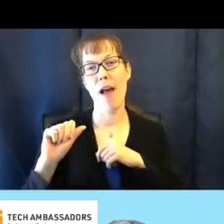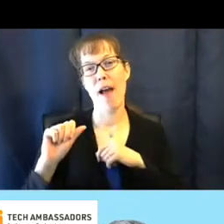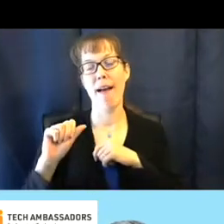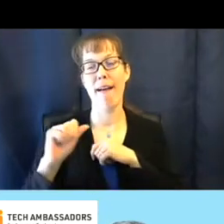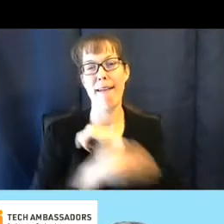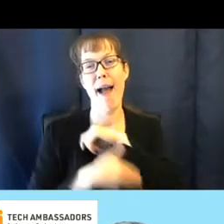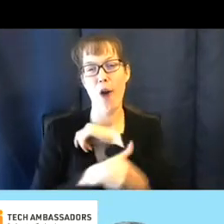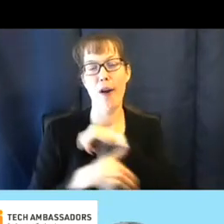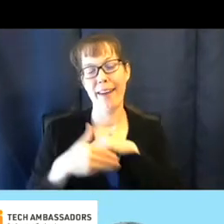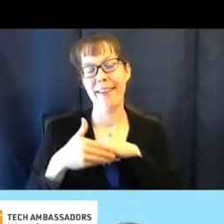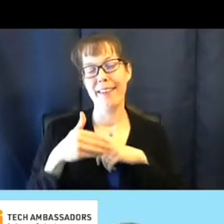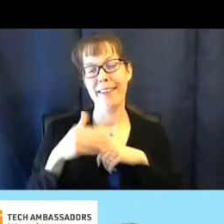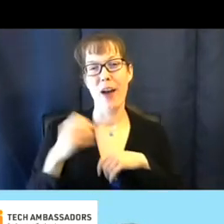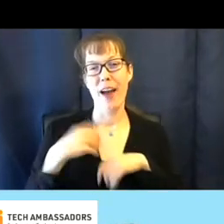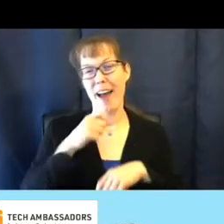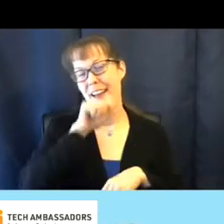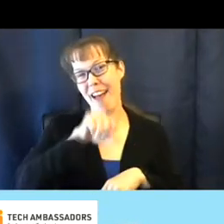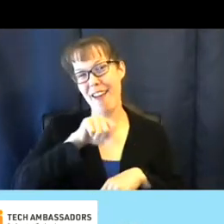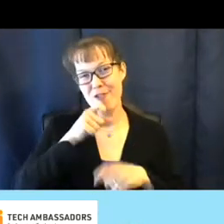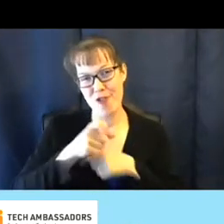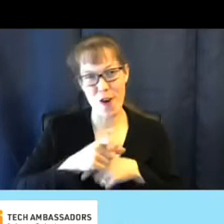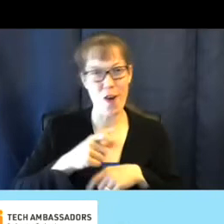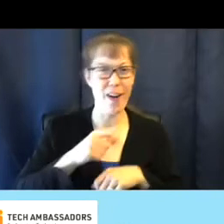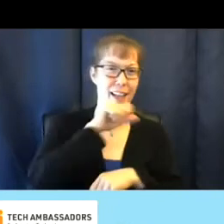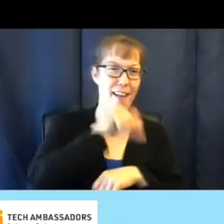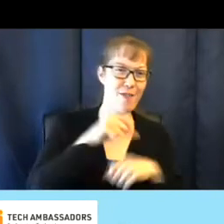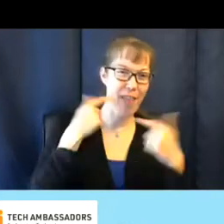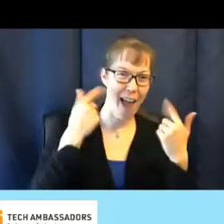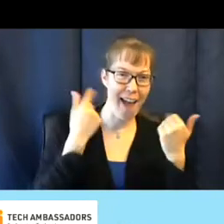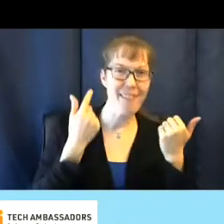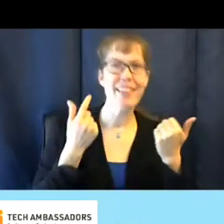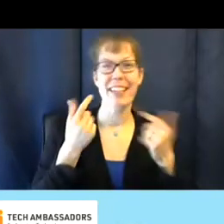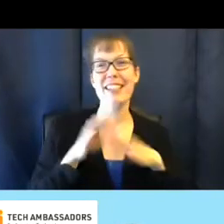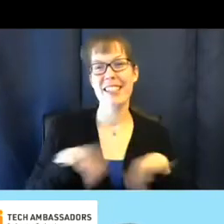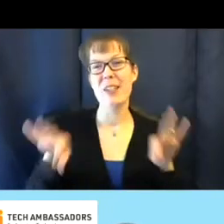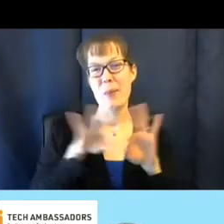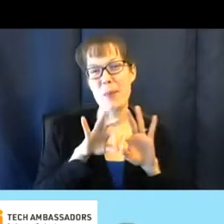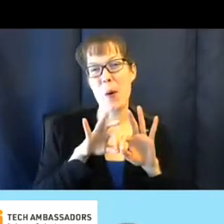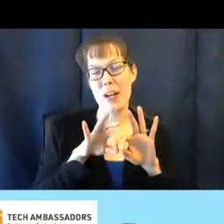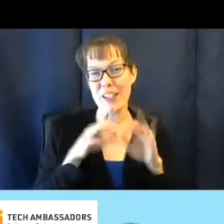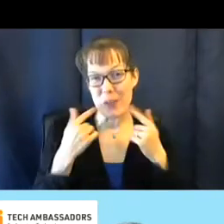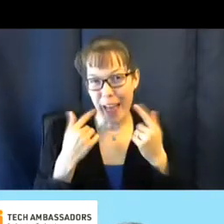Yes, I love to joke. I love to laugh. It's important to laugh